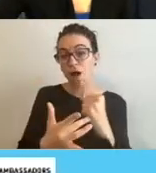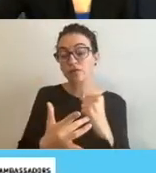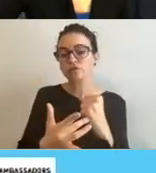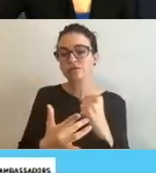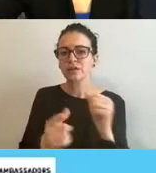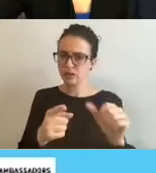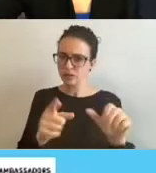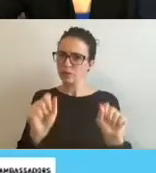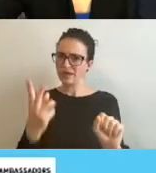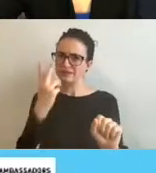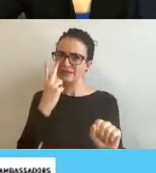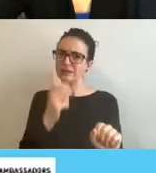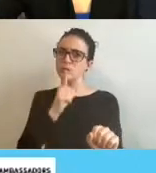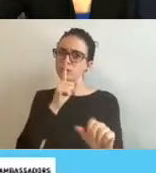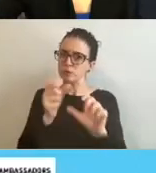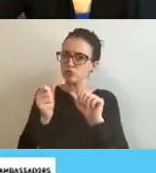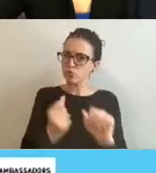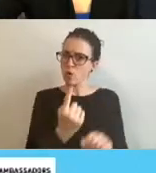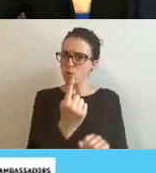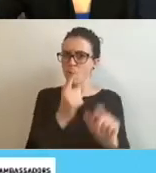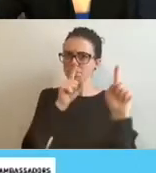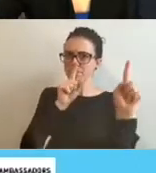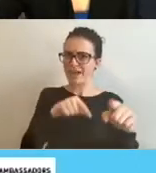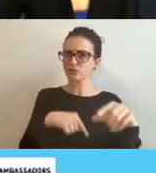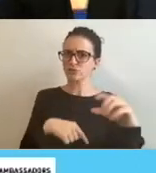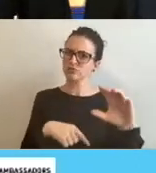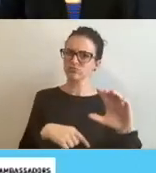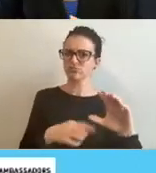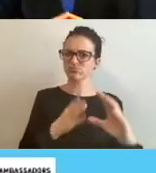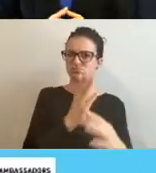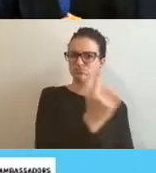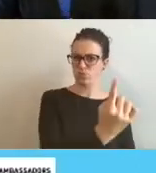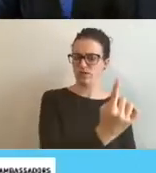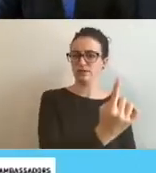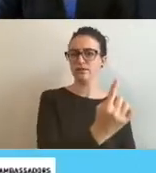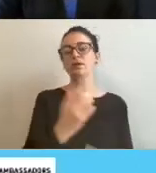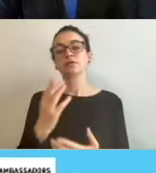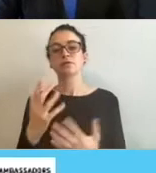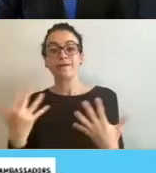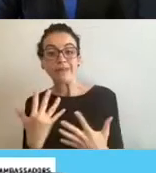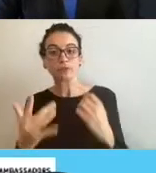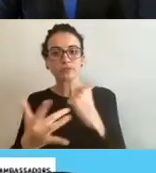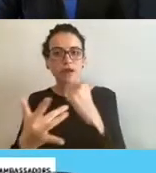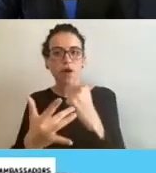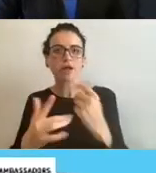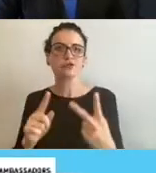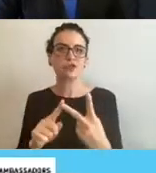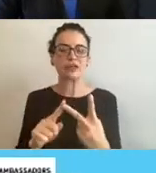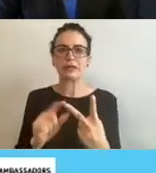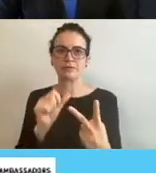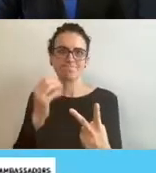You could see some of the answers here, fear of technology, lack of encouragement from others, lack of funding. But over